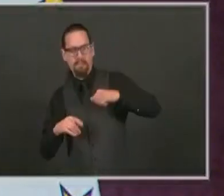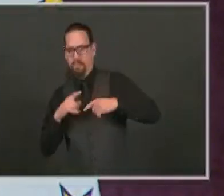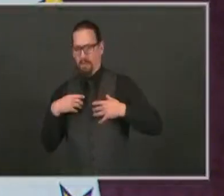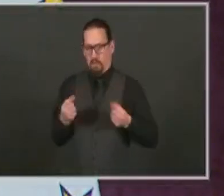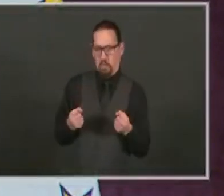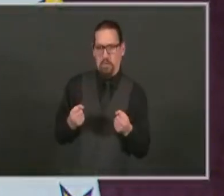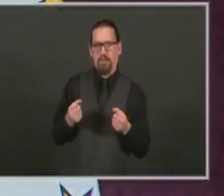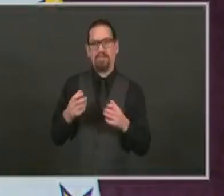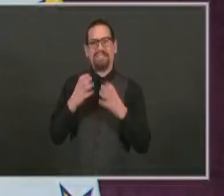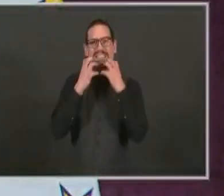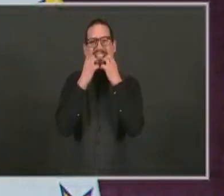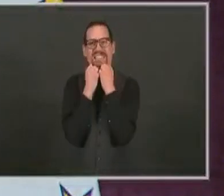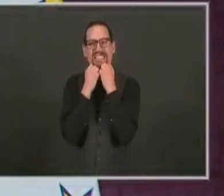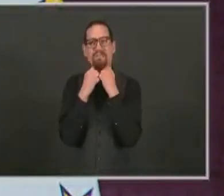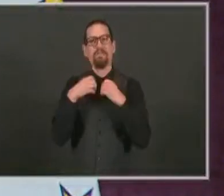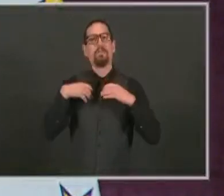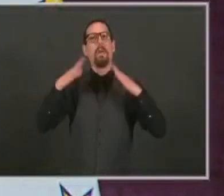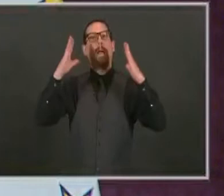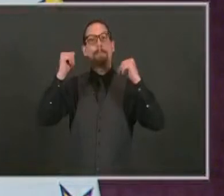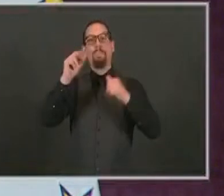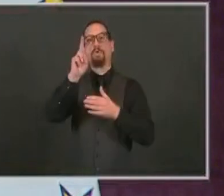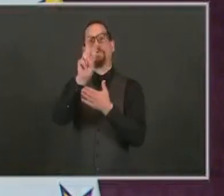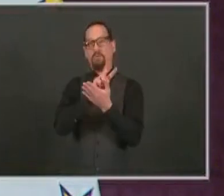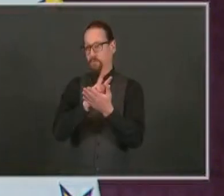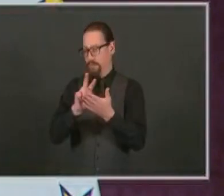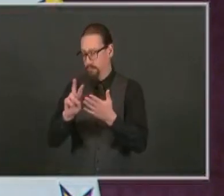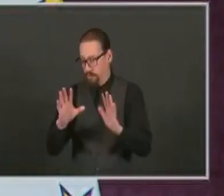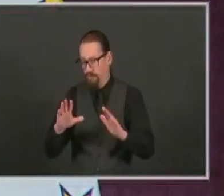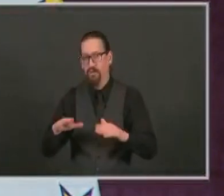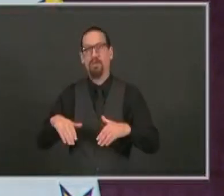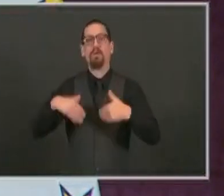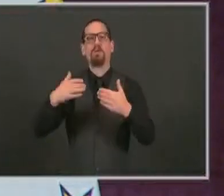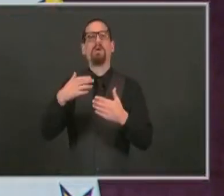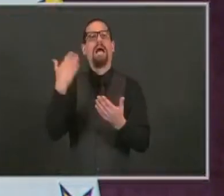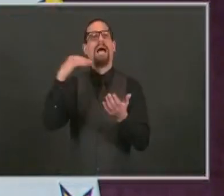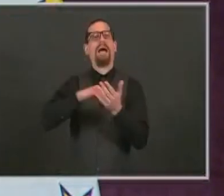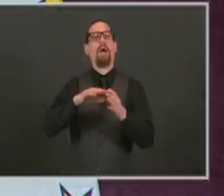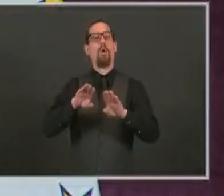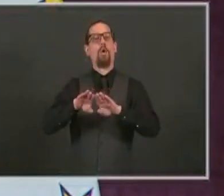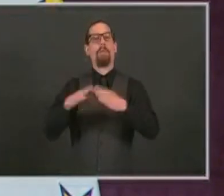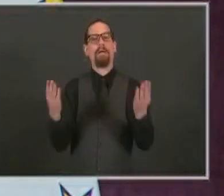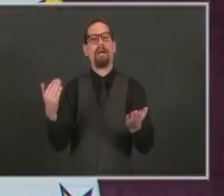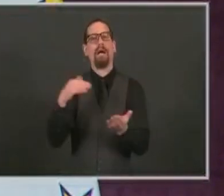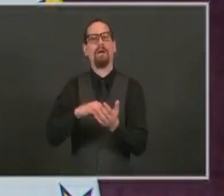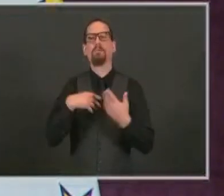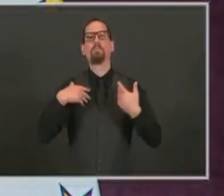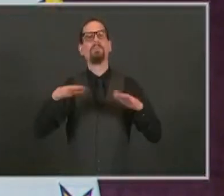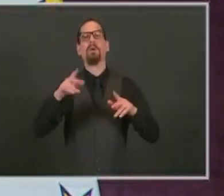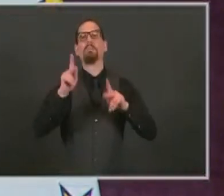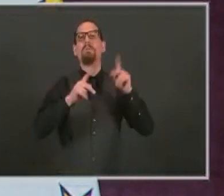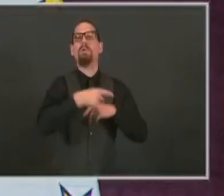you don't want to lose employees, so I'm asking you to keep folks on and use the money to pay them.